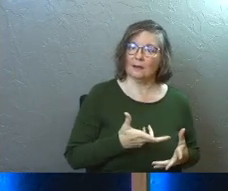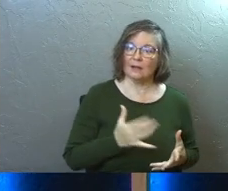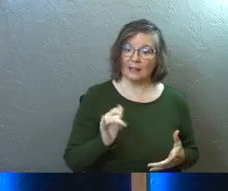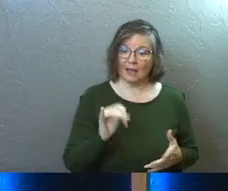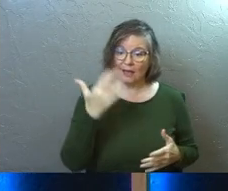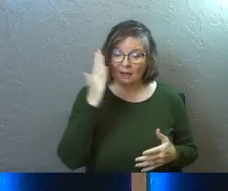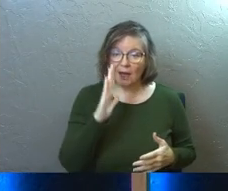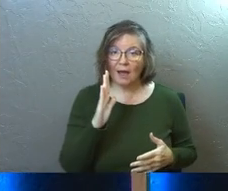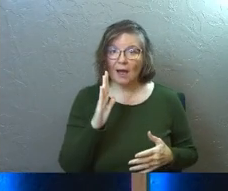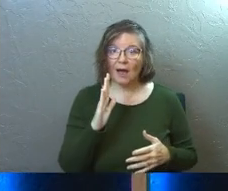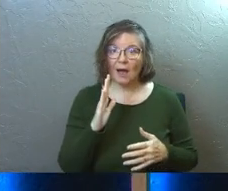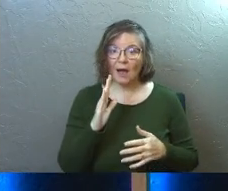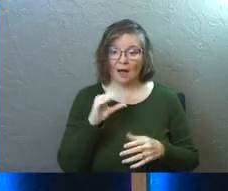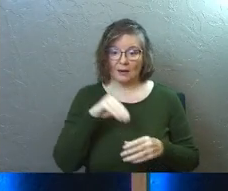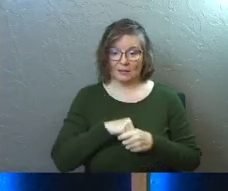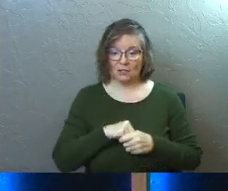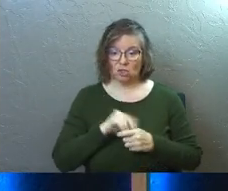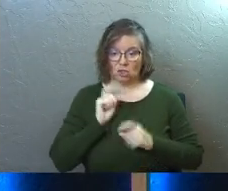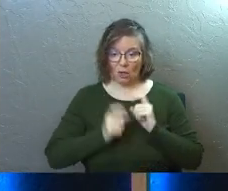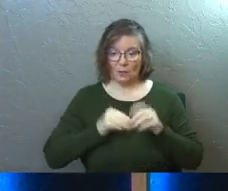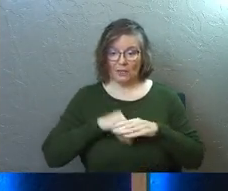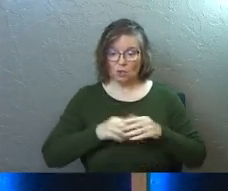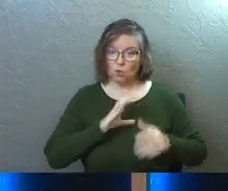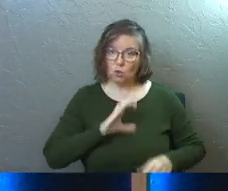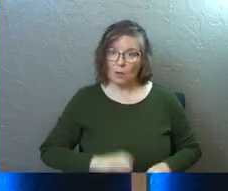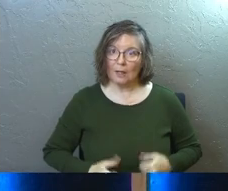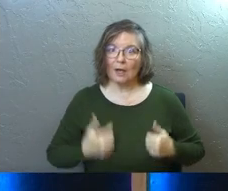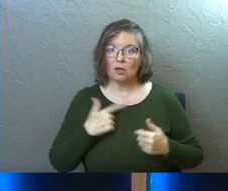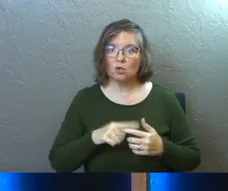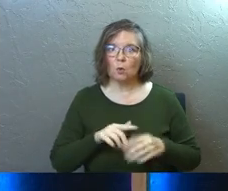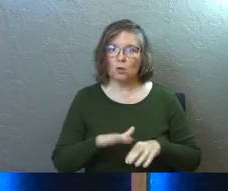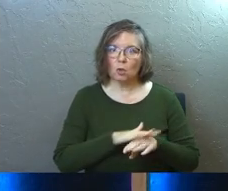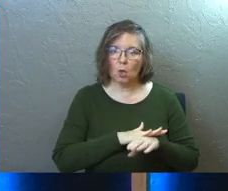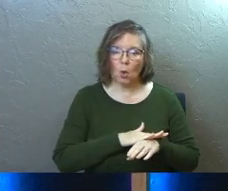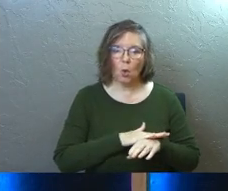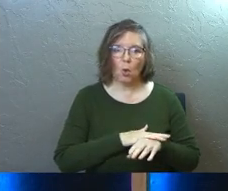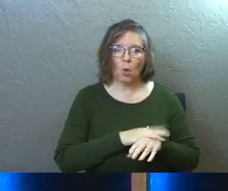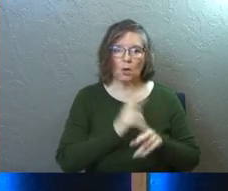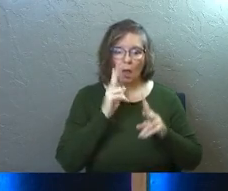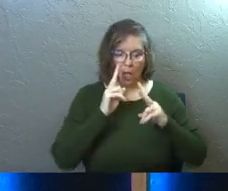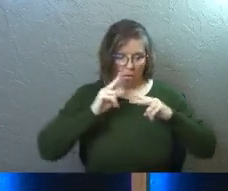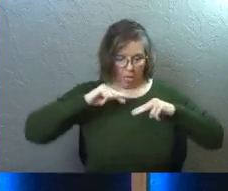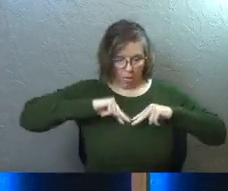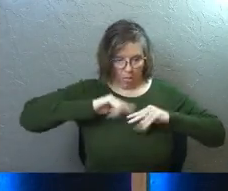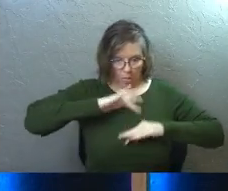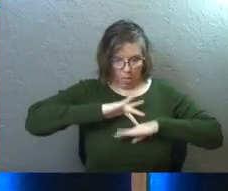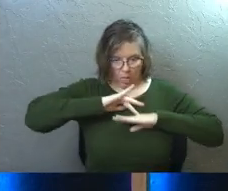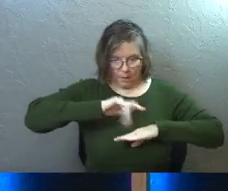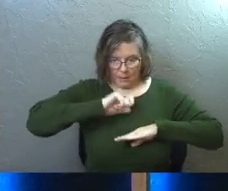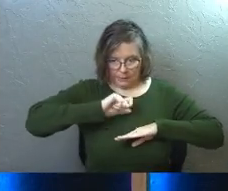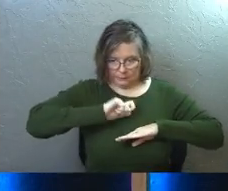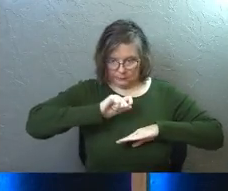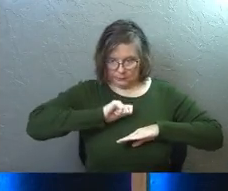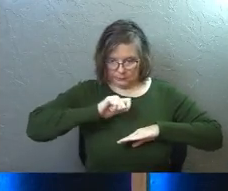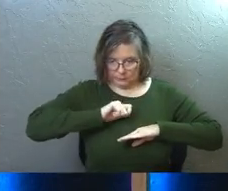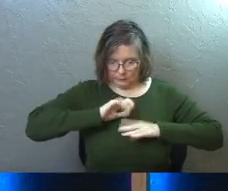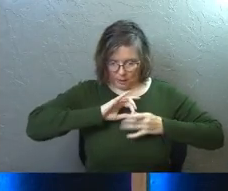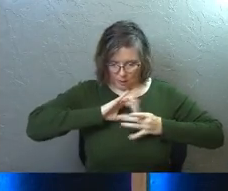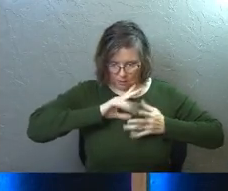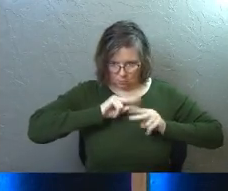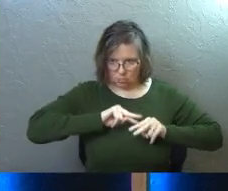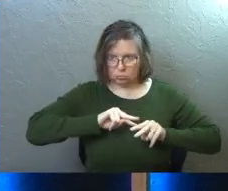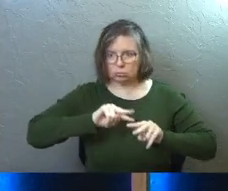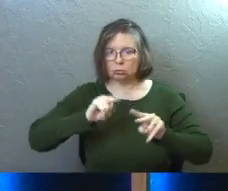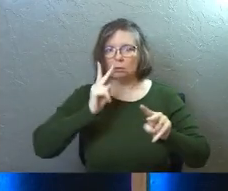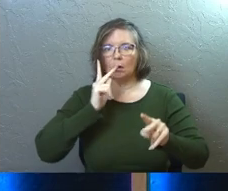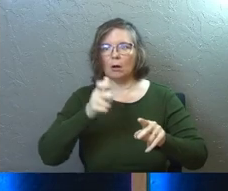Like God built generosity into the Christian life so that you would slowly start to loosen your grip on what has a grip on you.